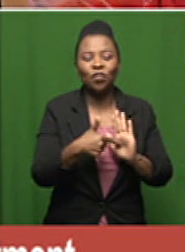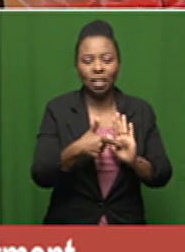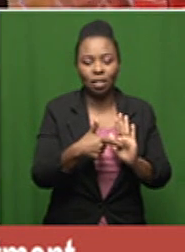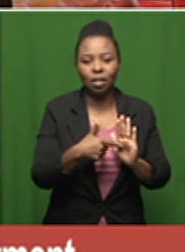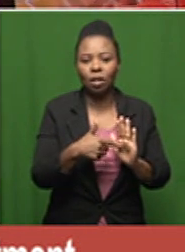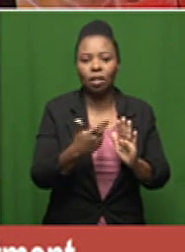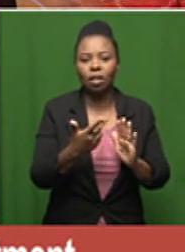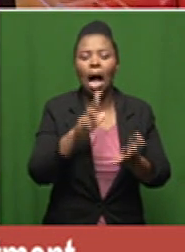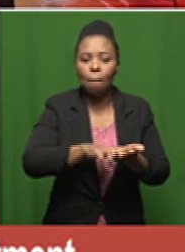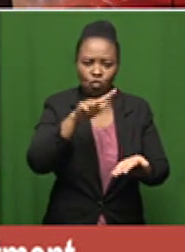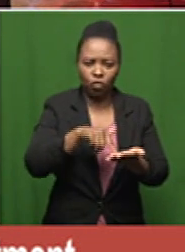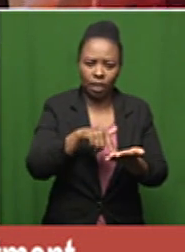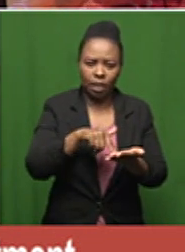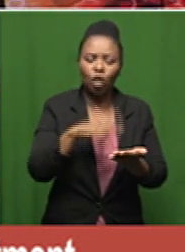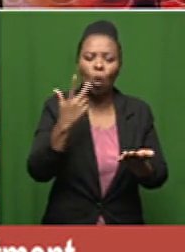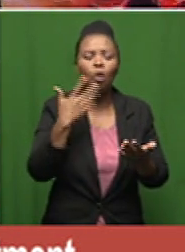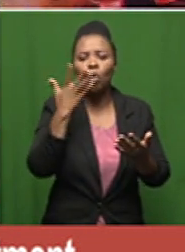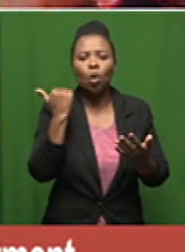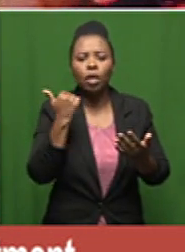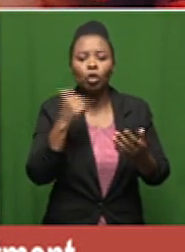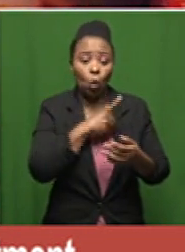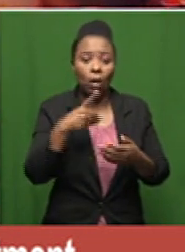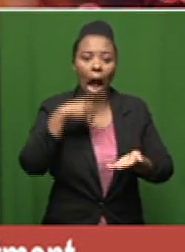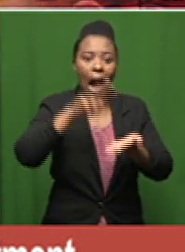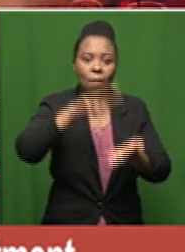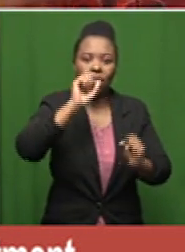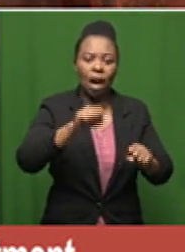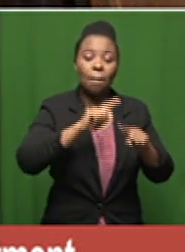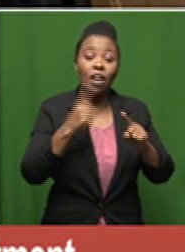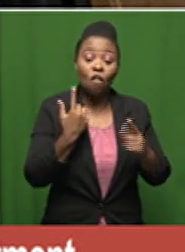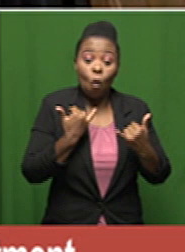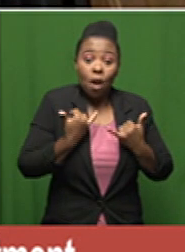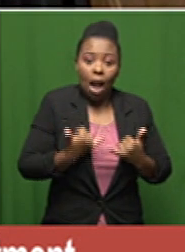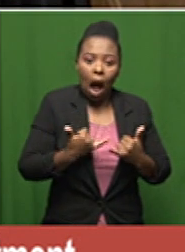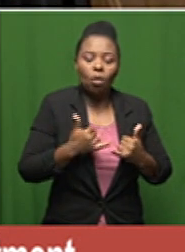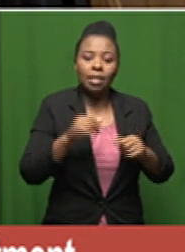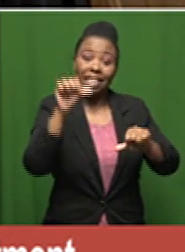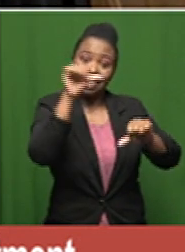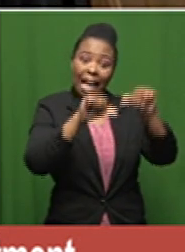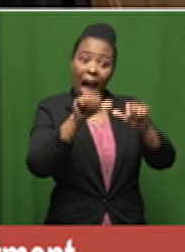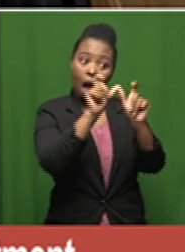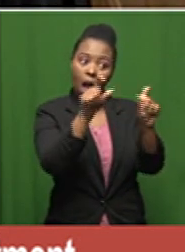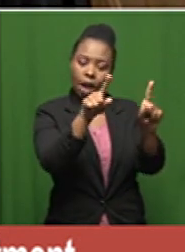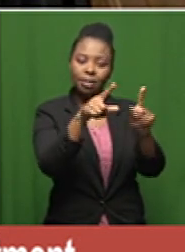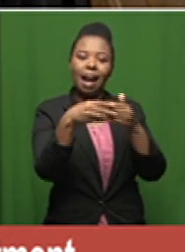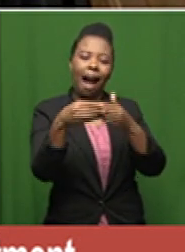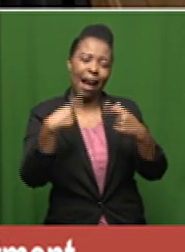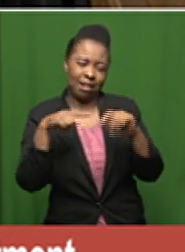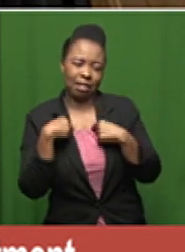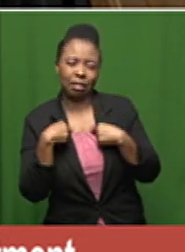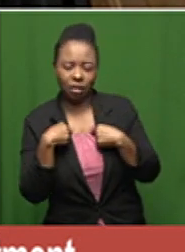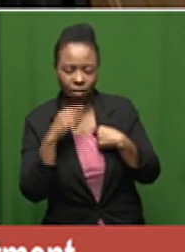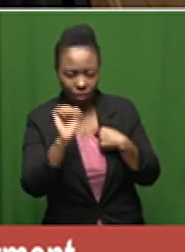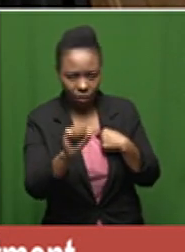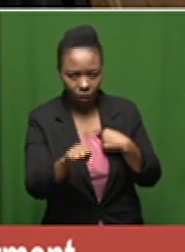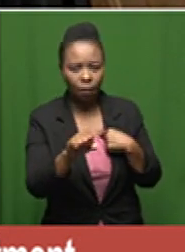we we will accept that but until now we must be guided by the science and we have to try and put emotions on